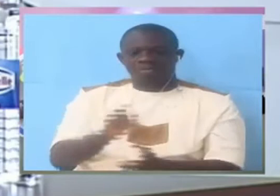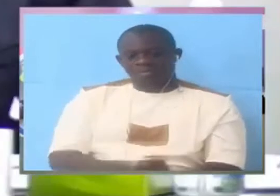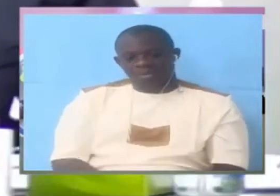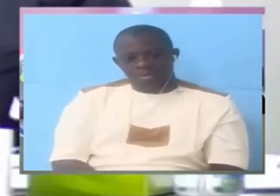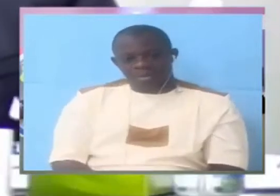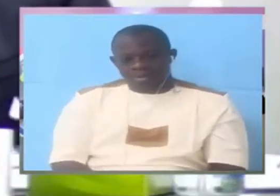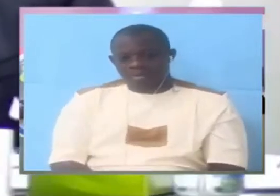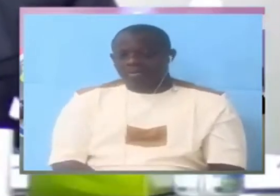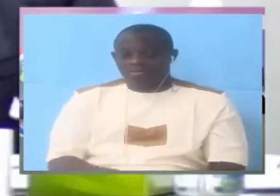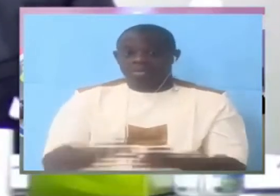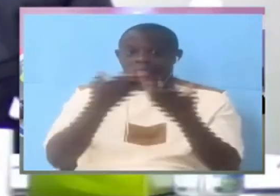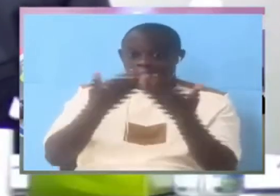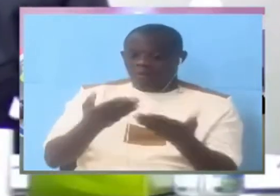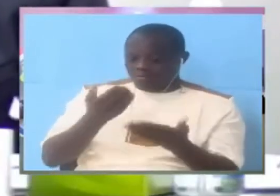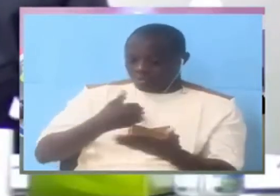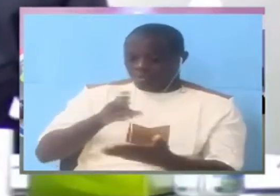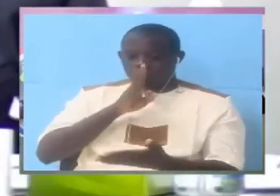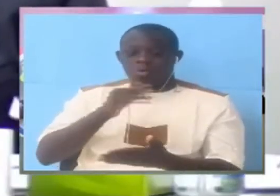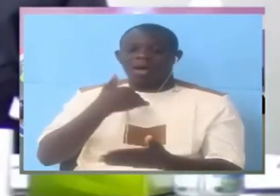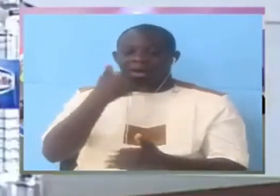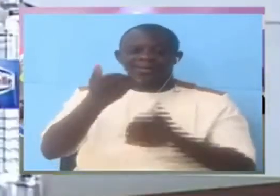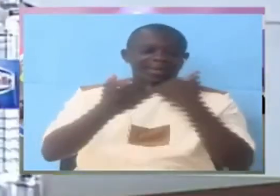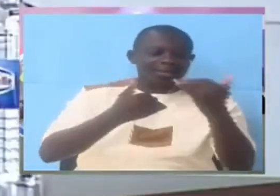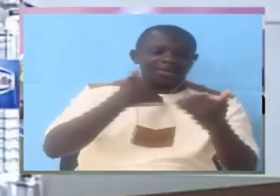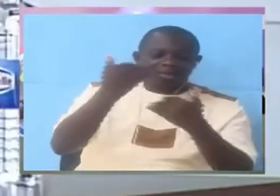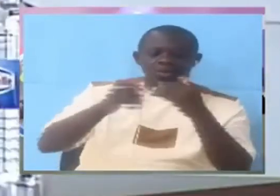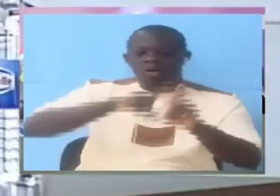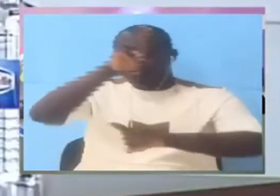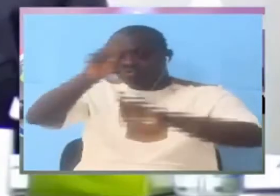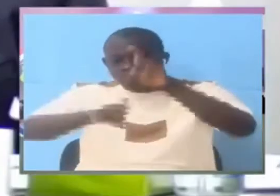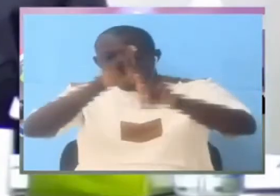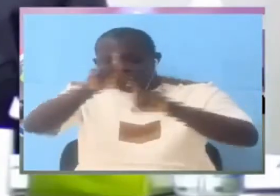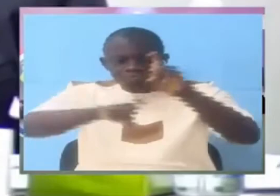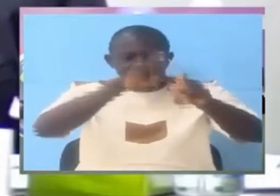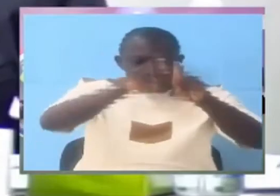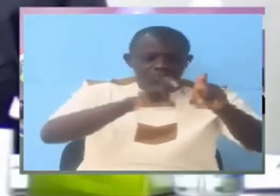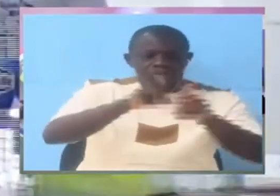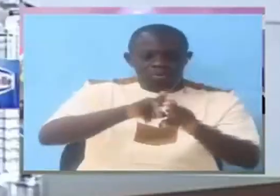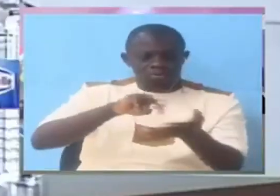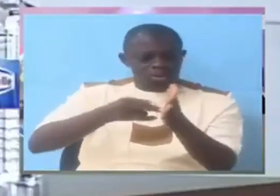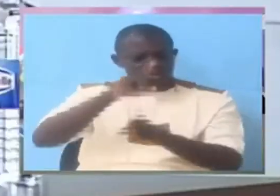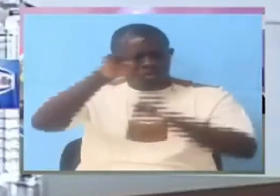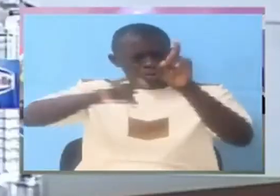who would ask them questions those would not be interrogators